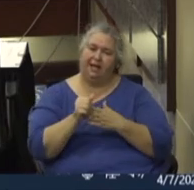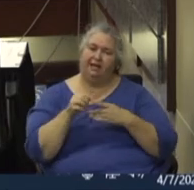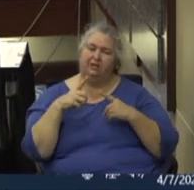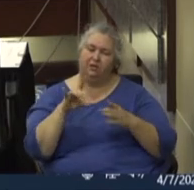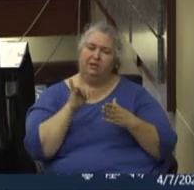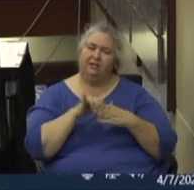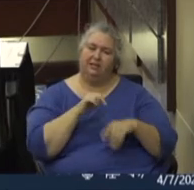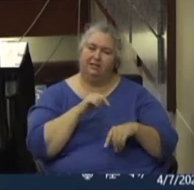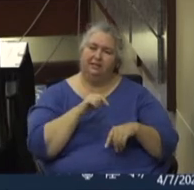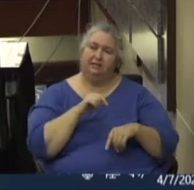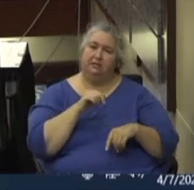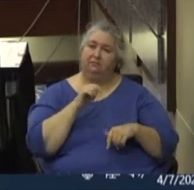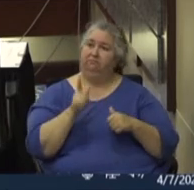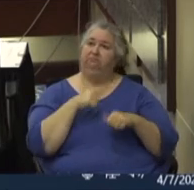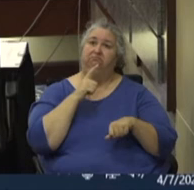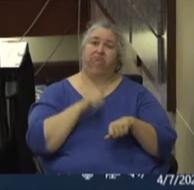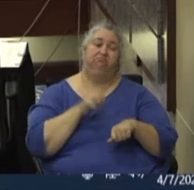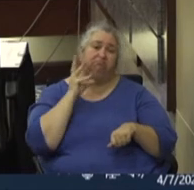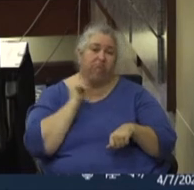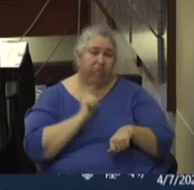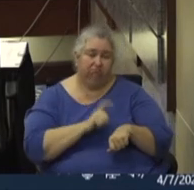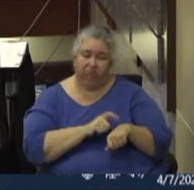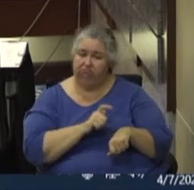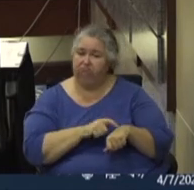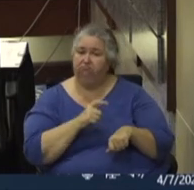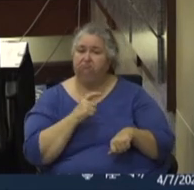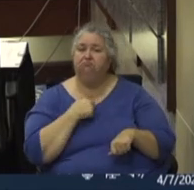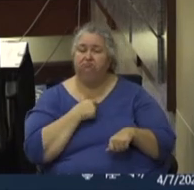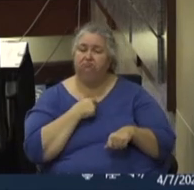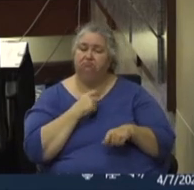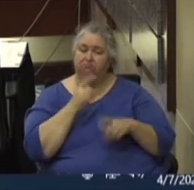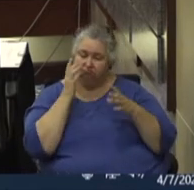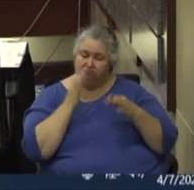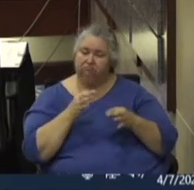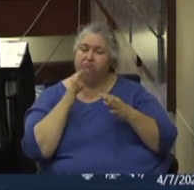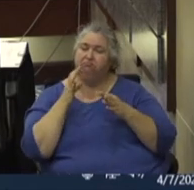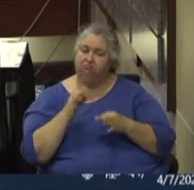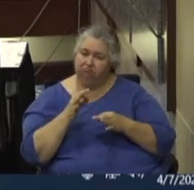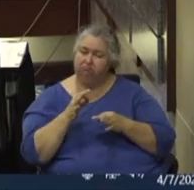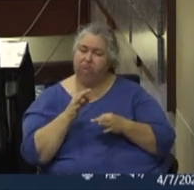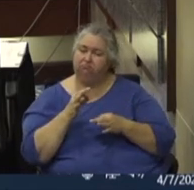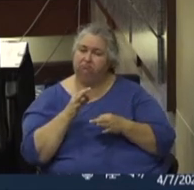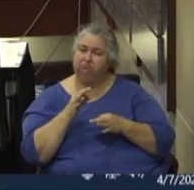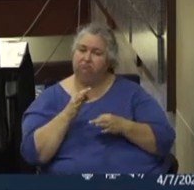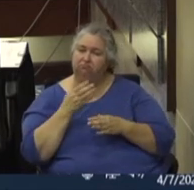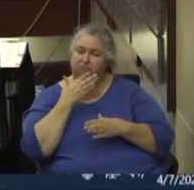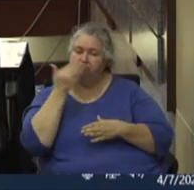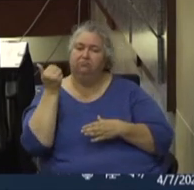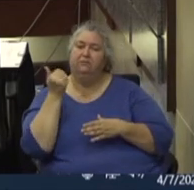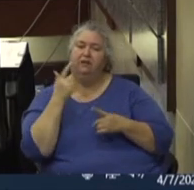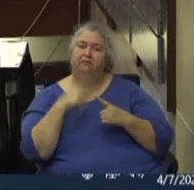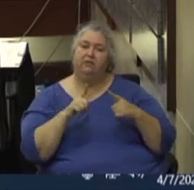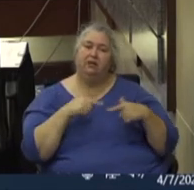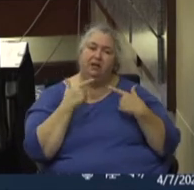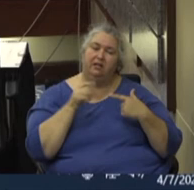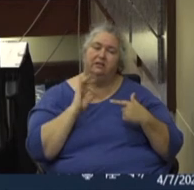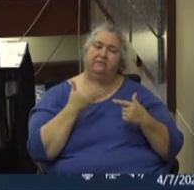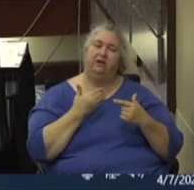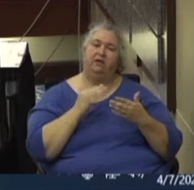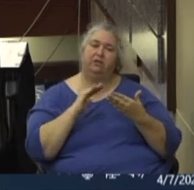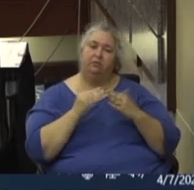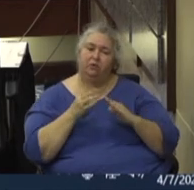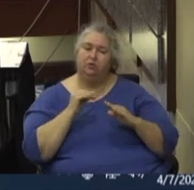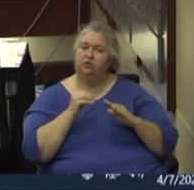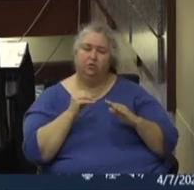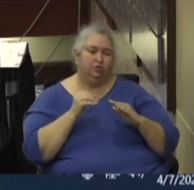we pledge to keep, at the center of our decision-making, the lives and well-being of those in our community, from our youngest to